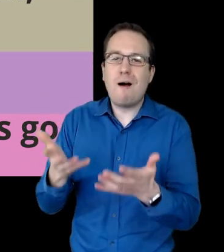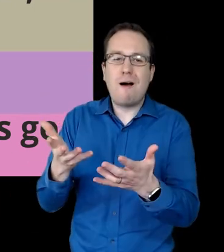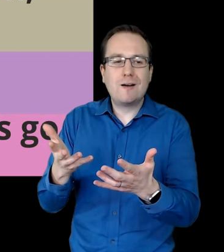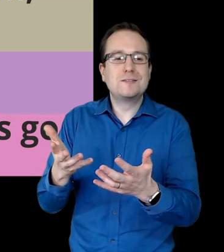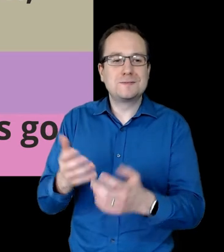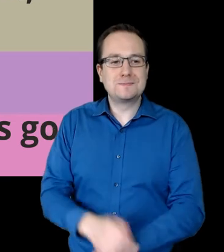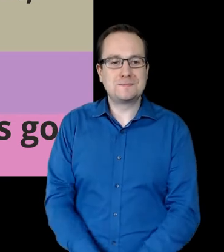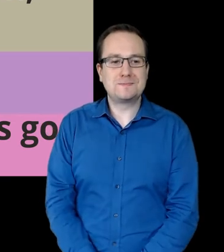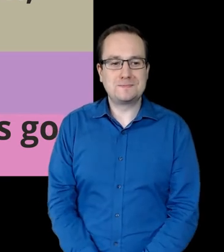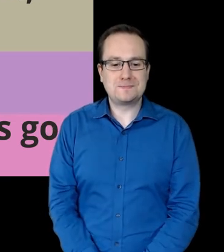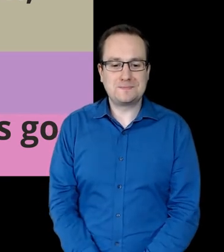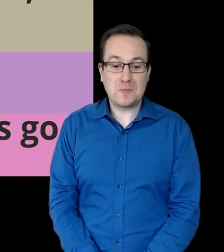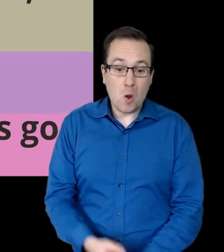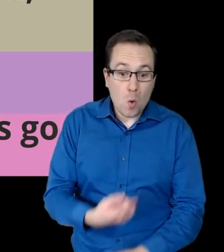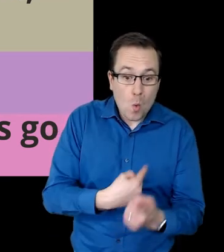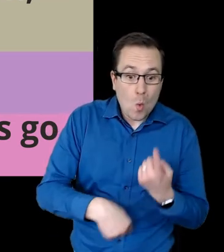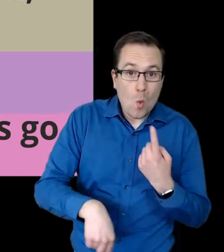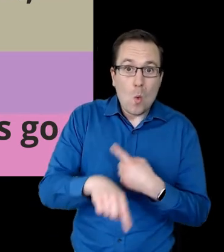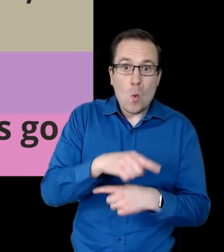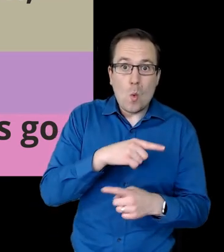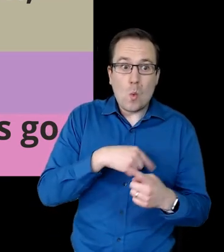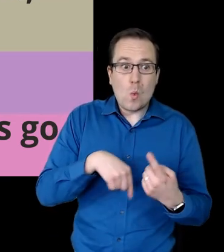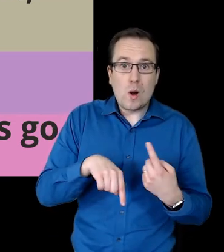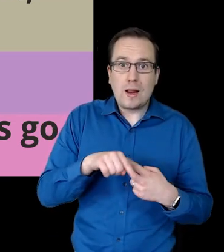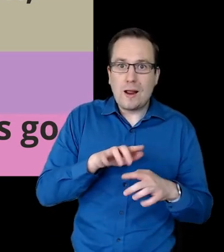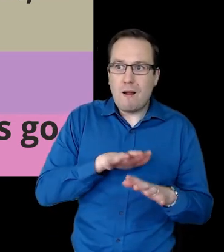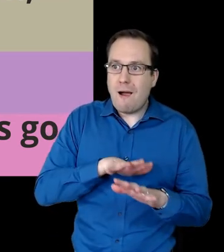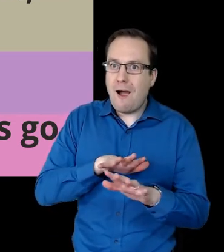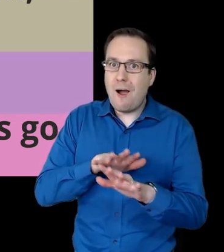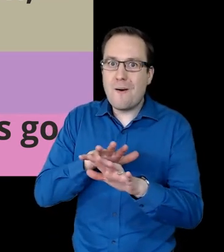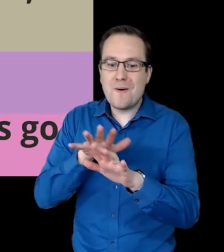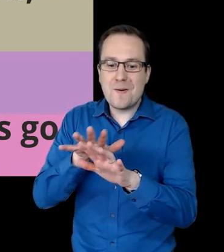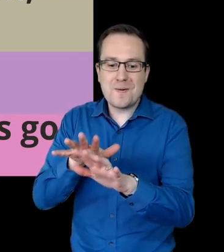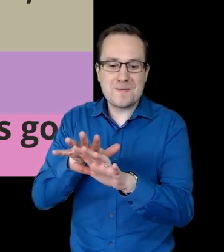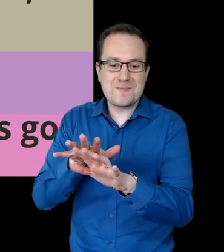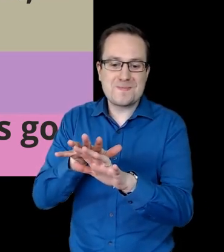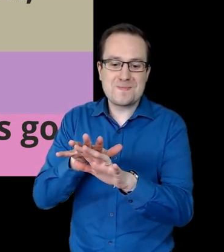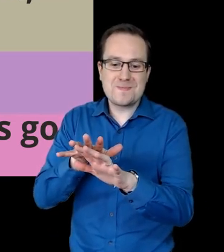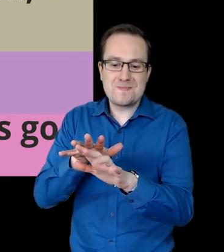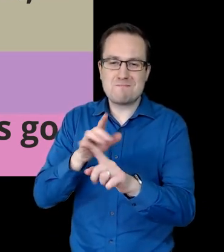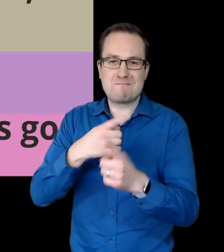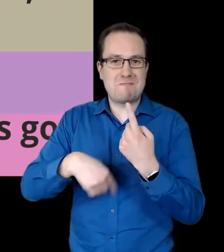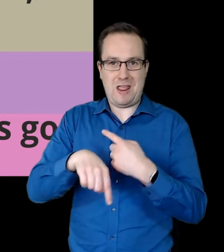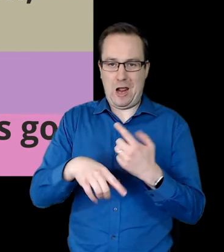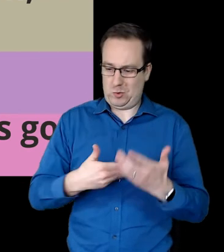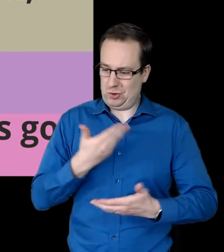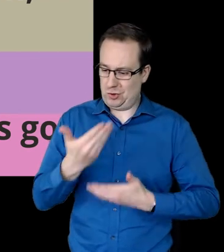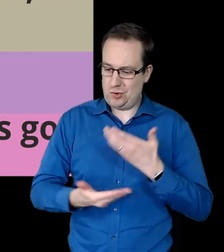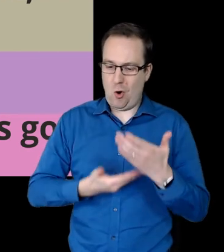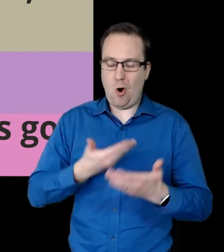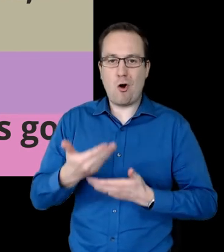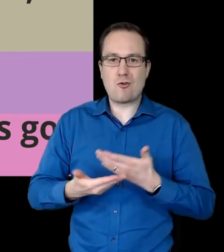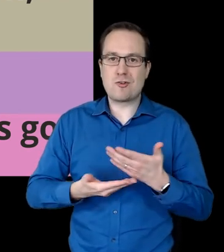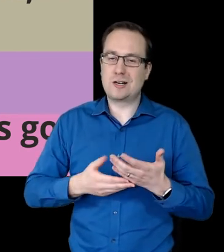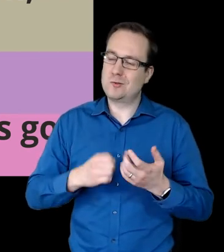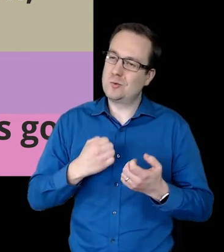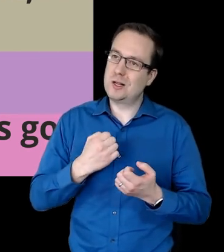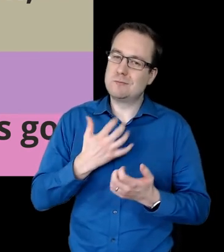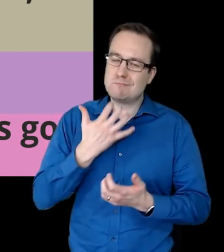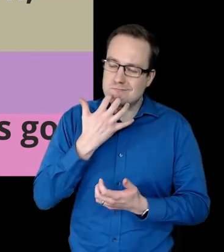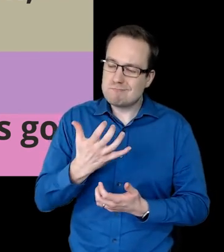We shall go out and tell our stories